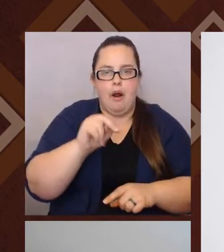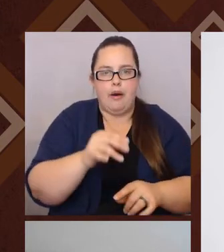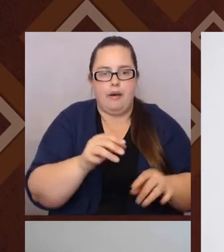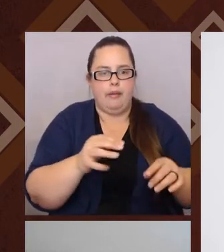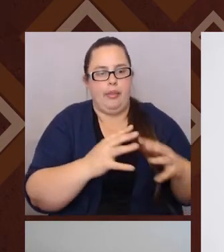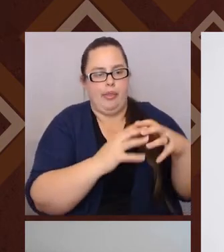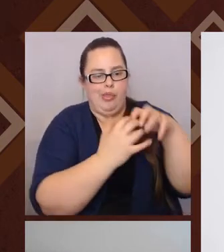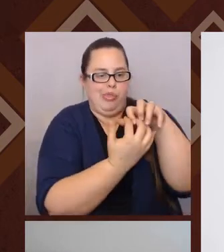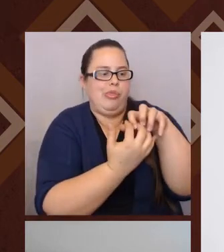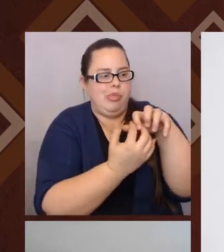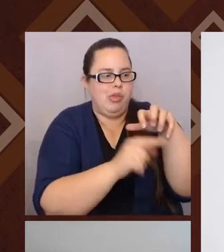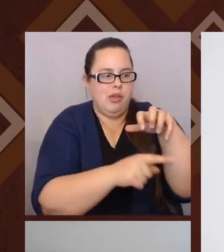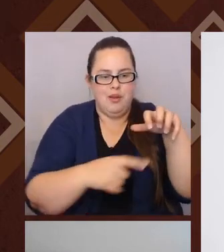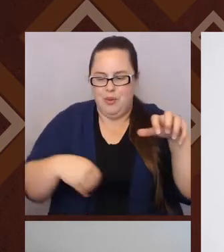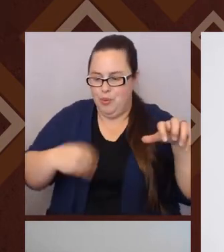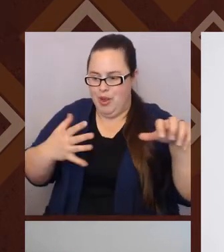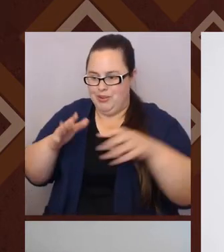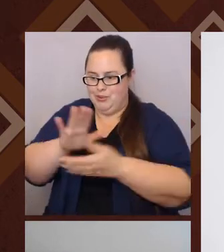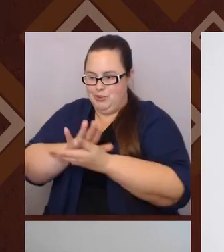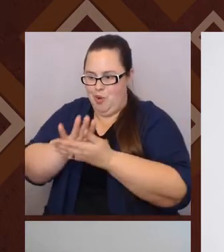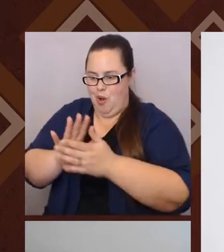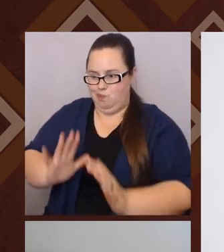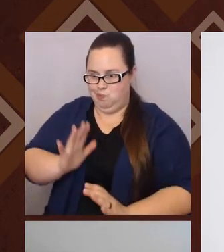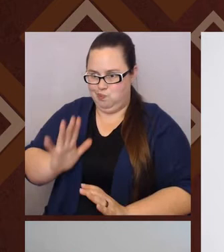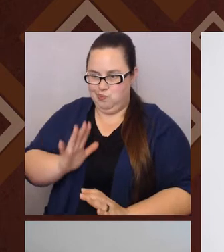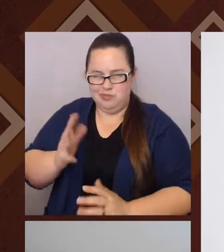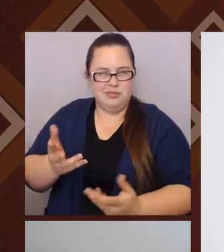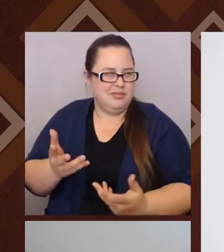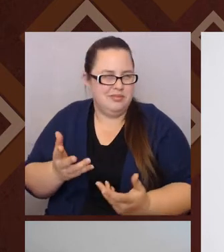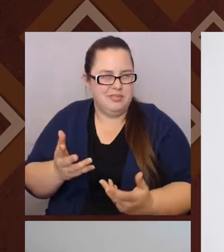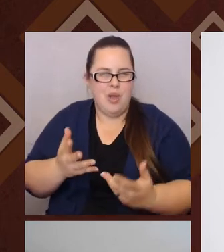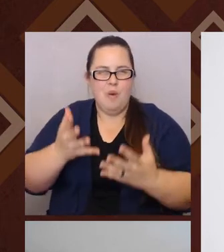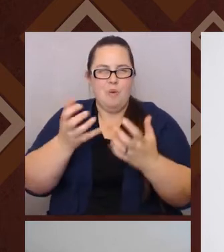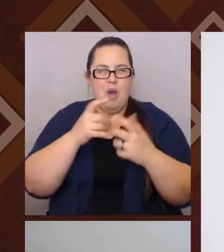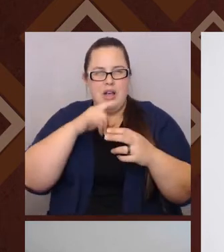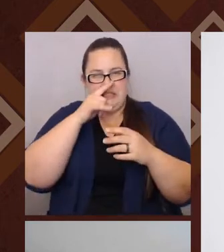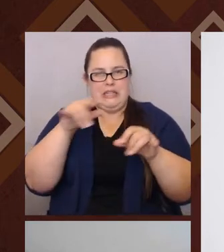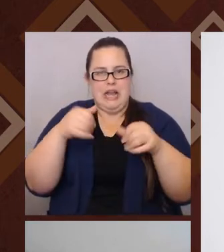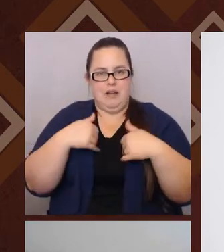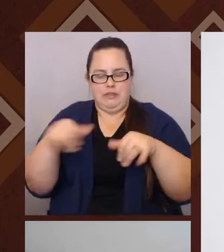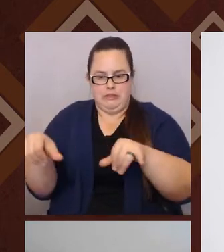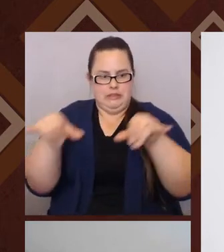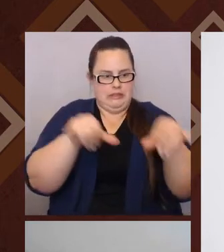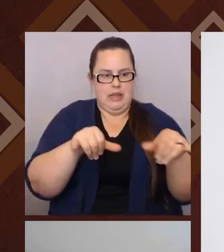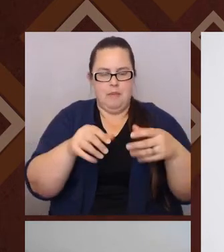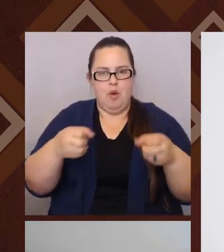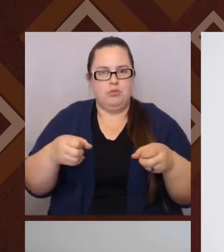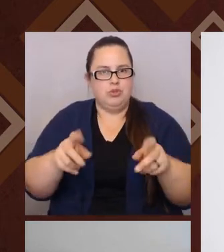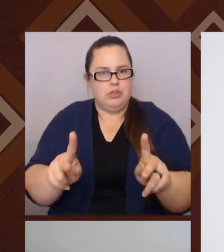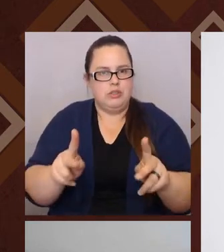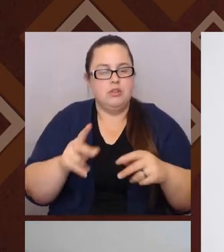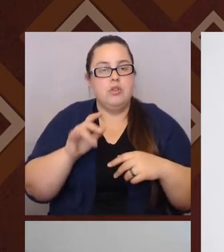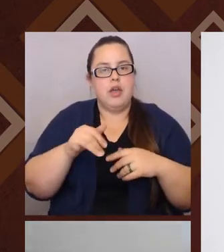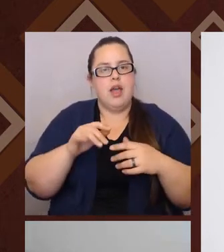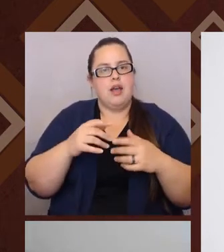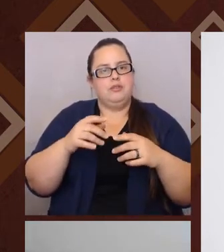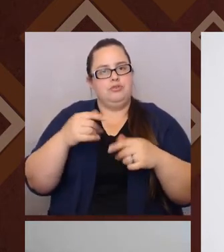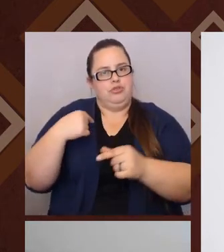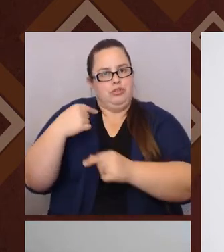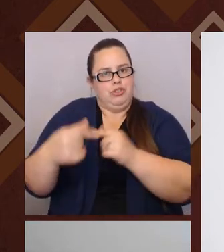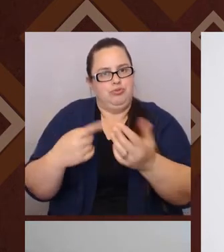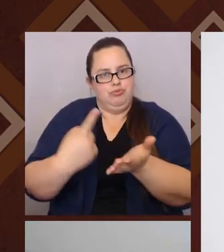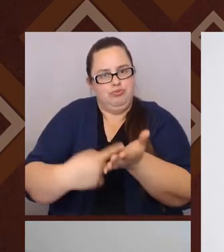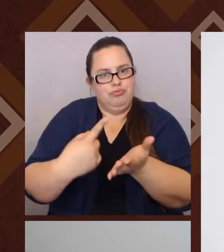right. They wanted their kids to have those same opportunities. So they, so that, that, that generation that is often talked about within the literature of